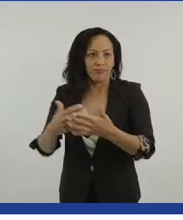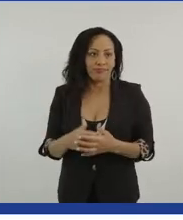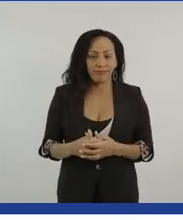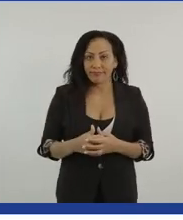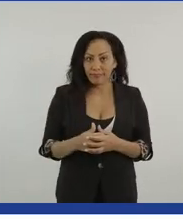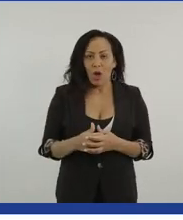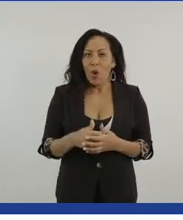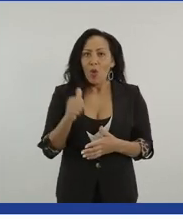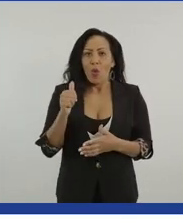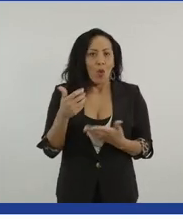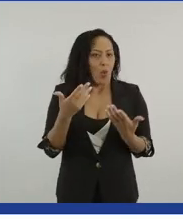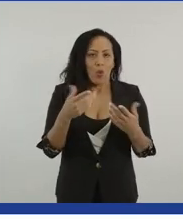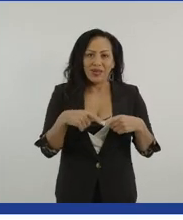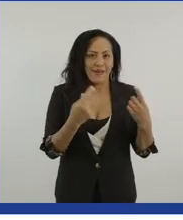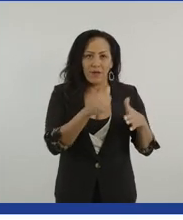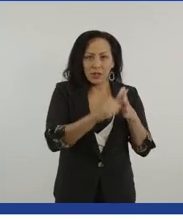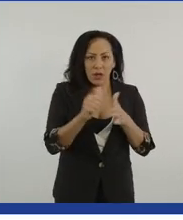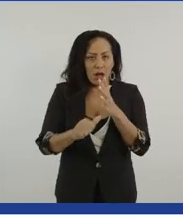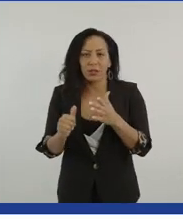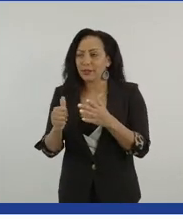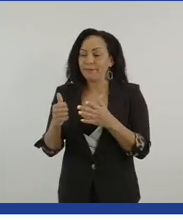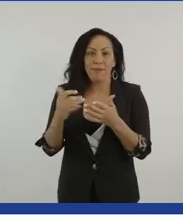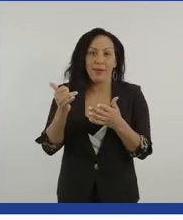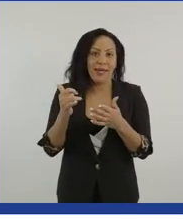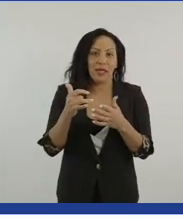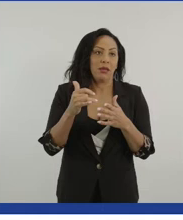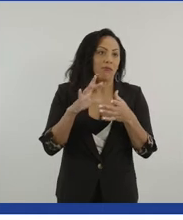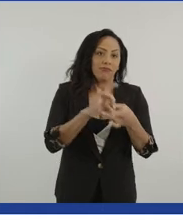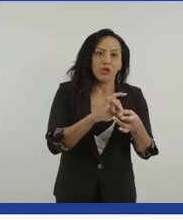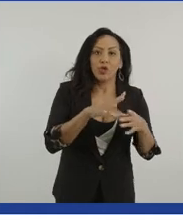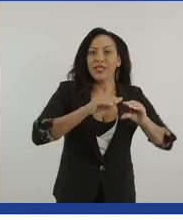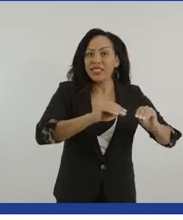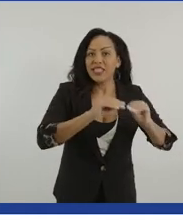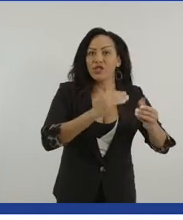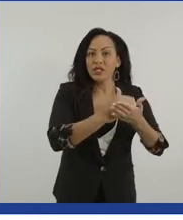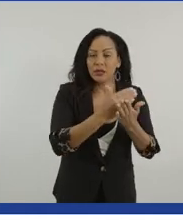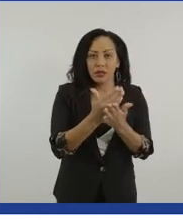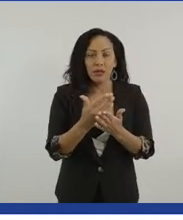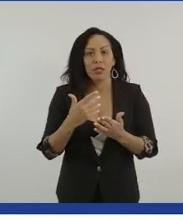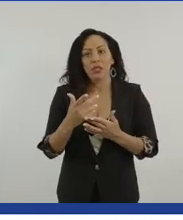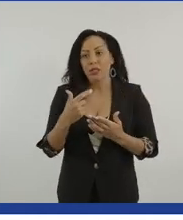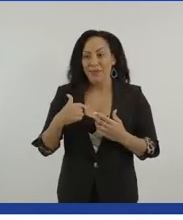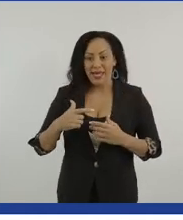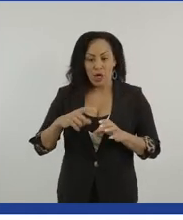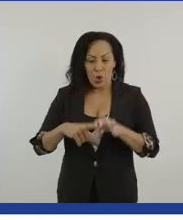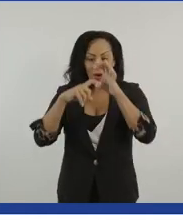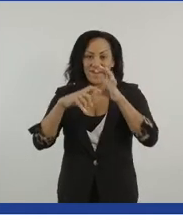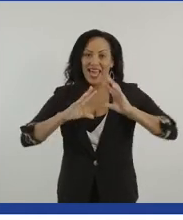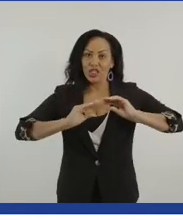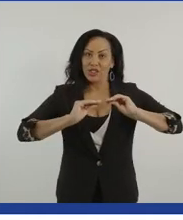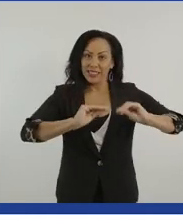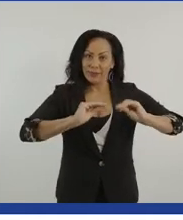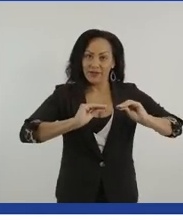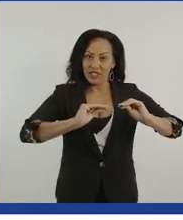whether that's in the, in the, in the teaching sector with the, the, the qualification of being a teacher and encouraging more